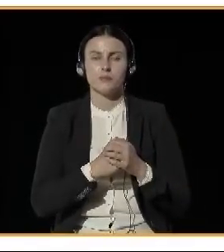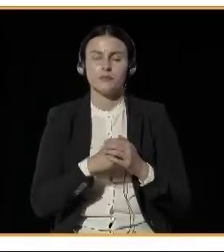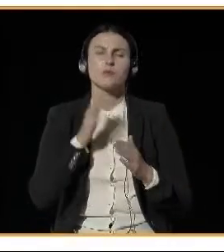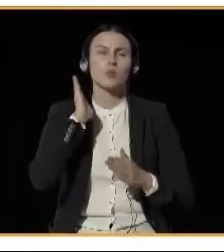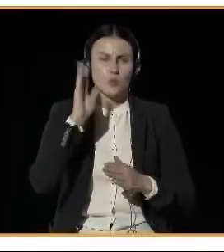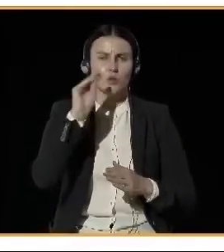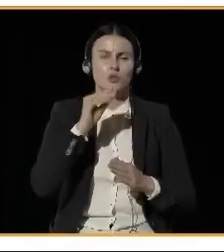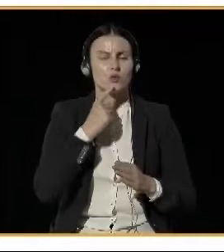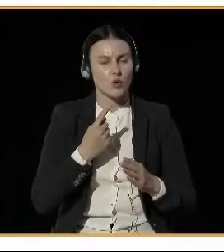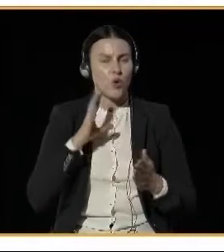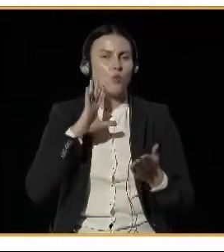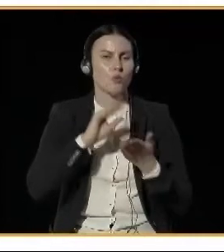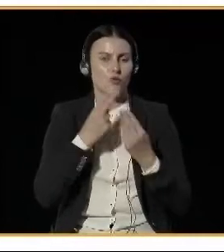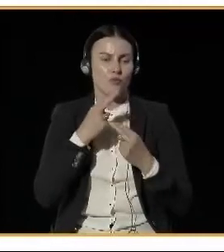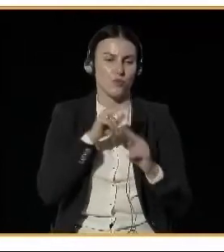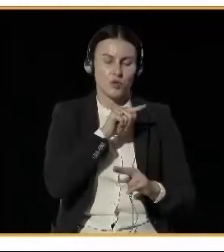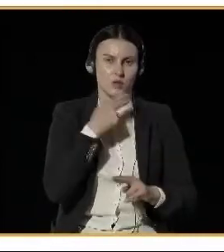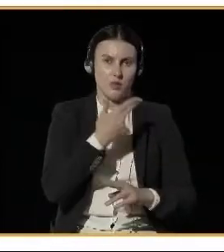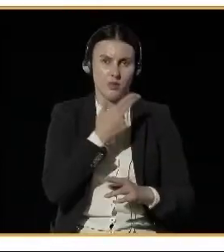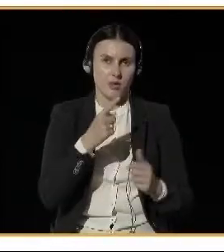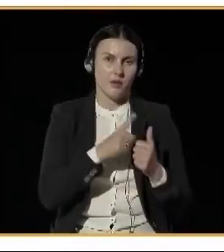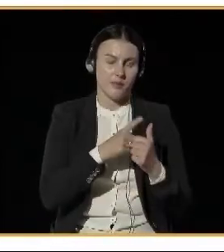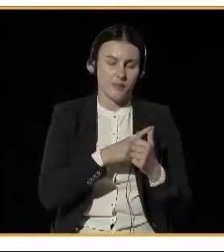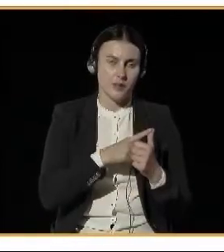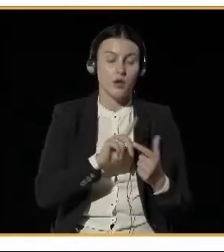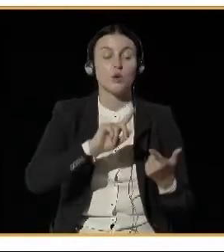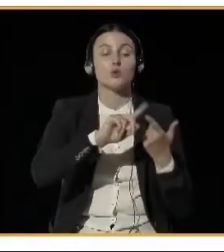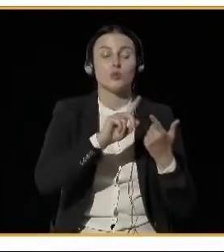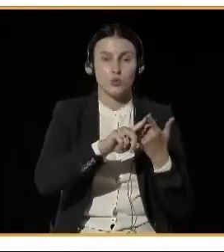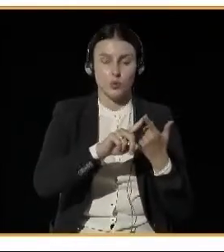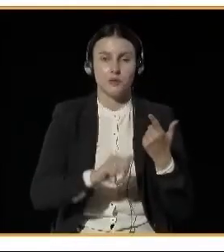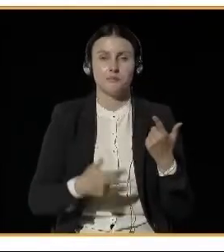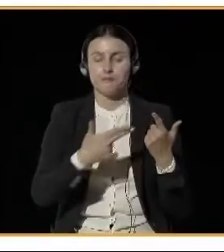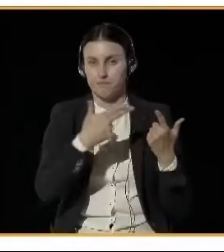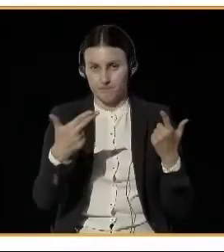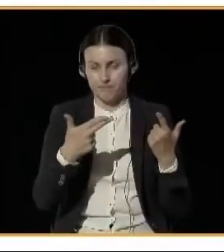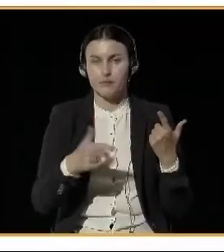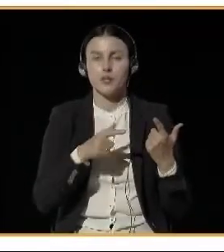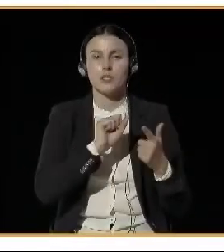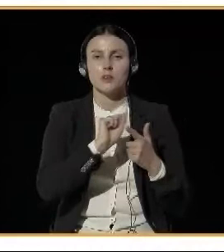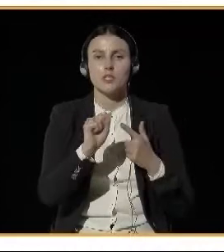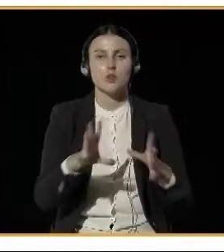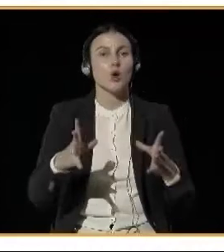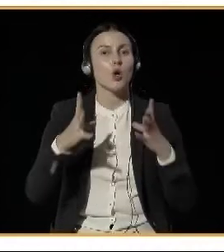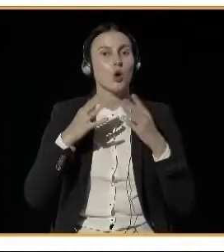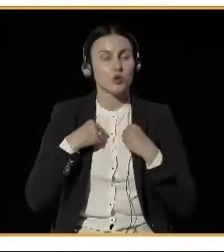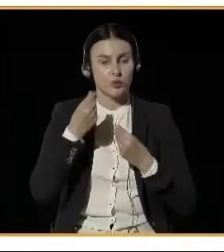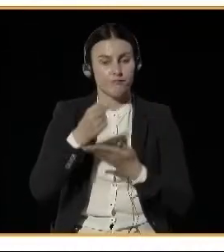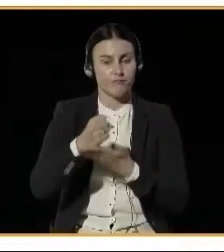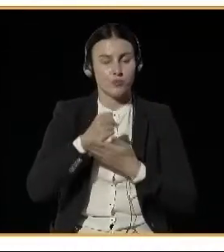most important thing is to get funds, because without funds,